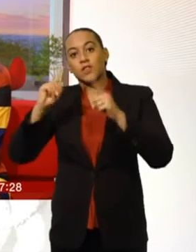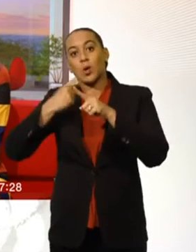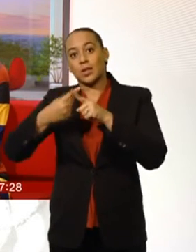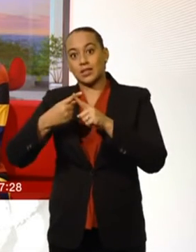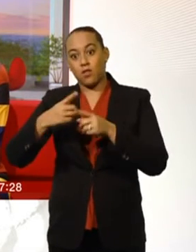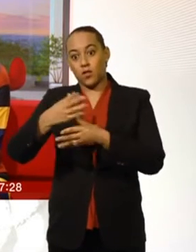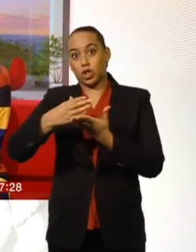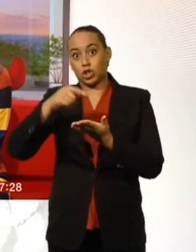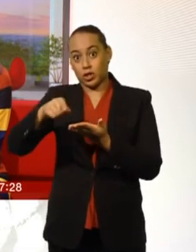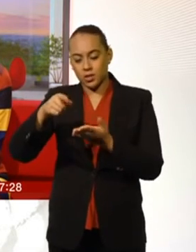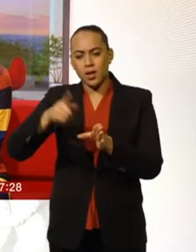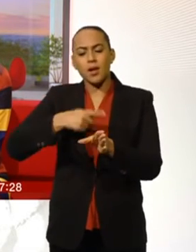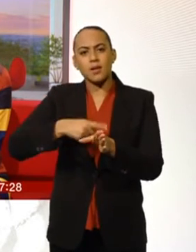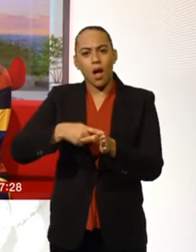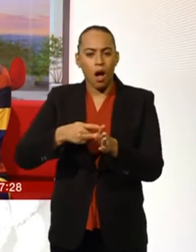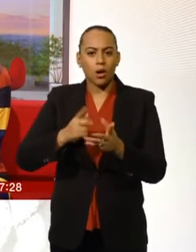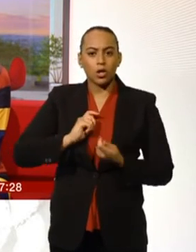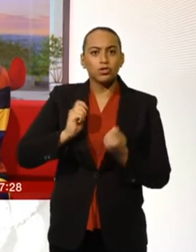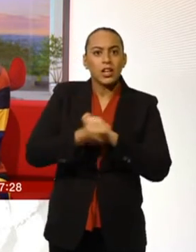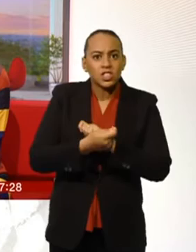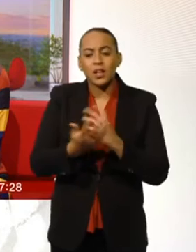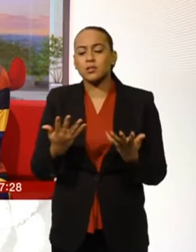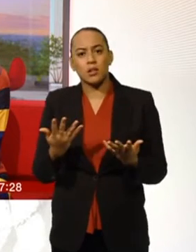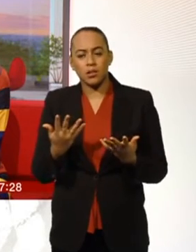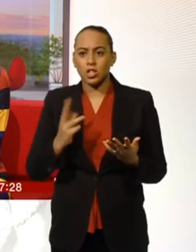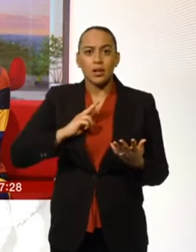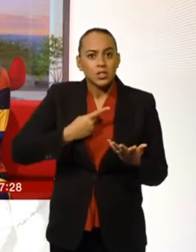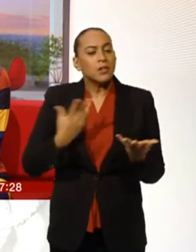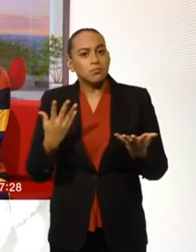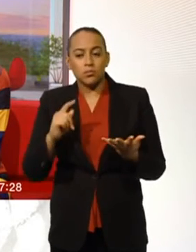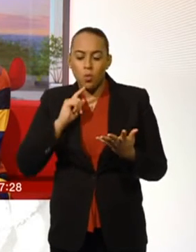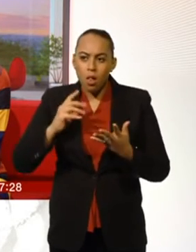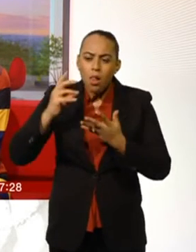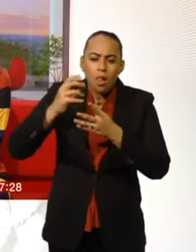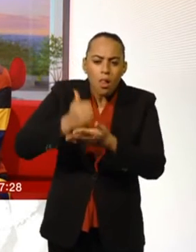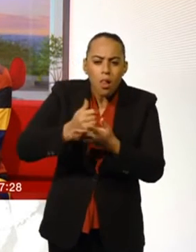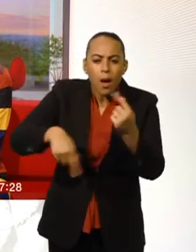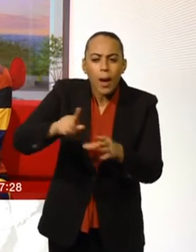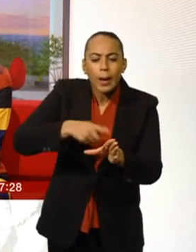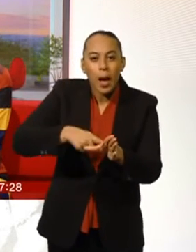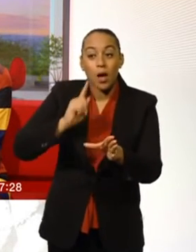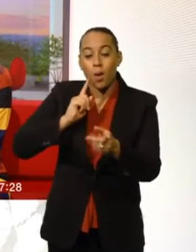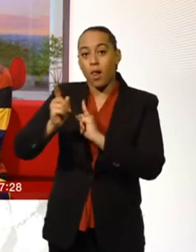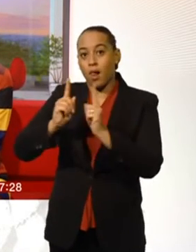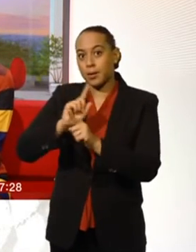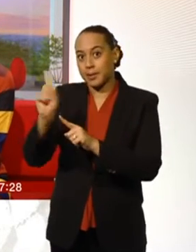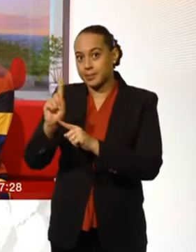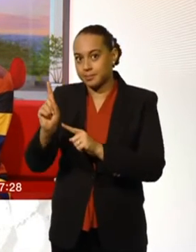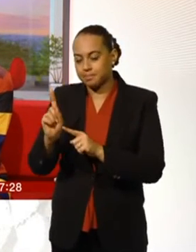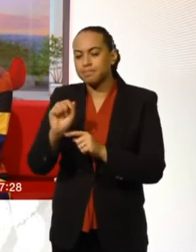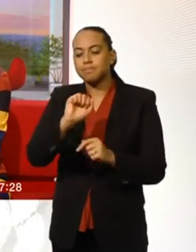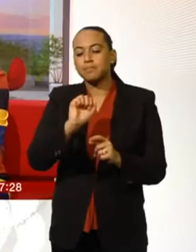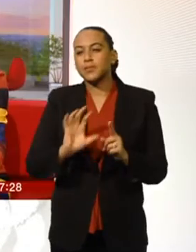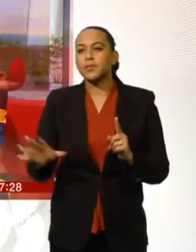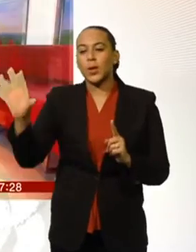charity which helped young transgender people and a leading psychiatrist in the field. Time now to get the news, travel and weather where you